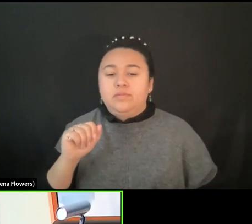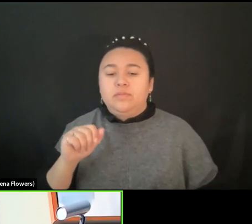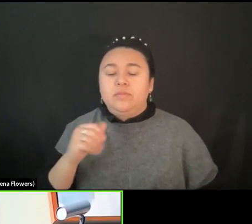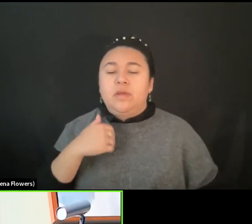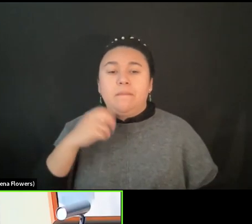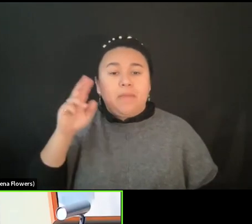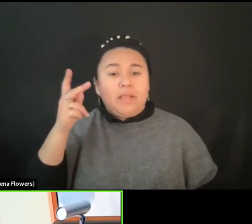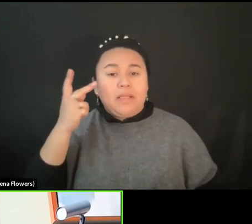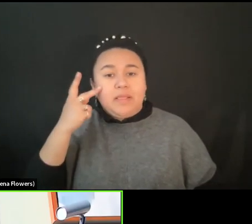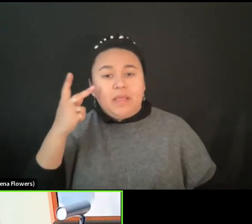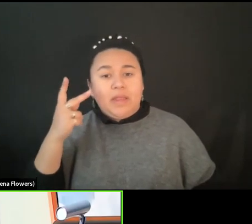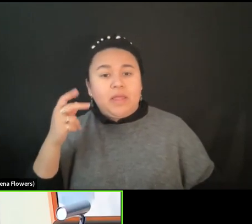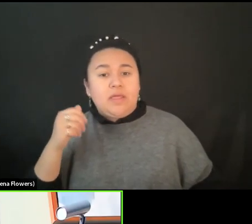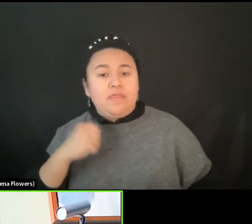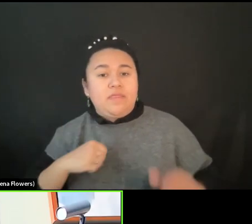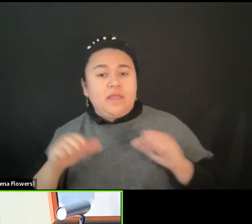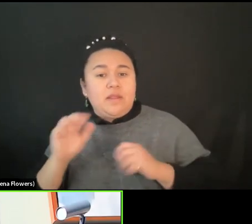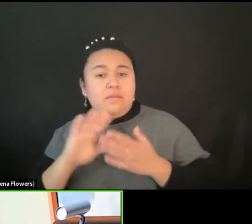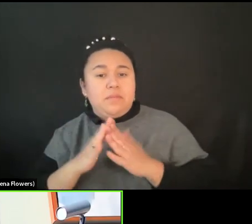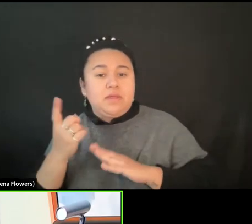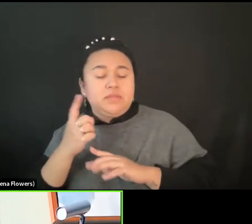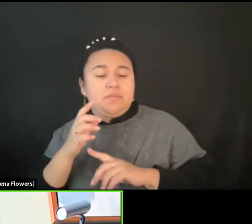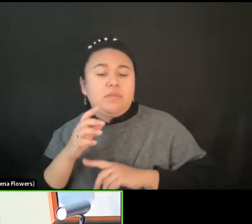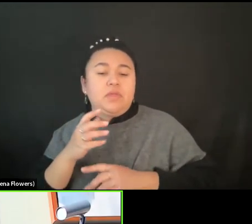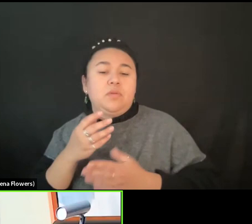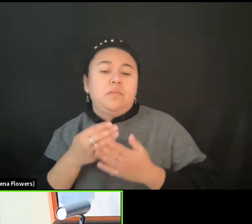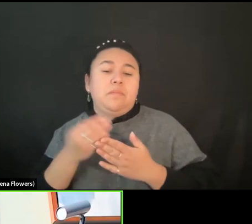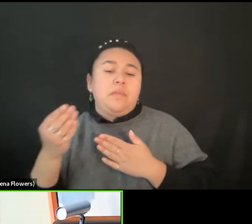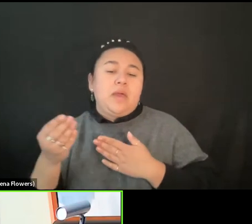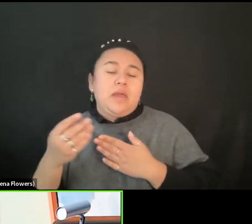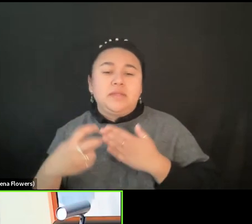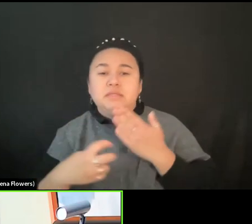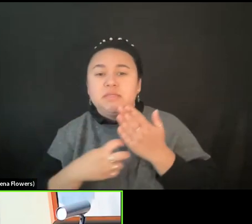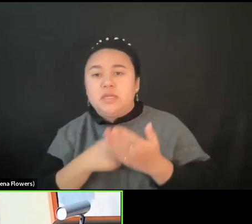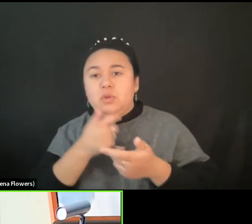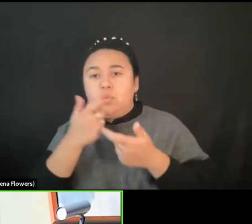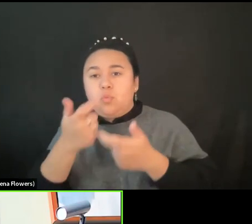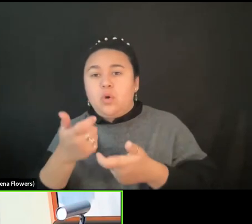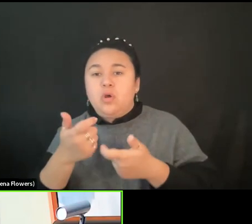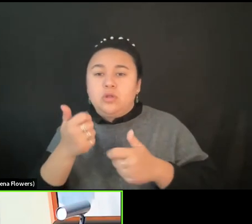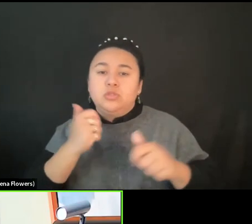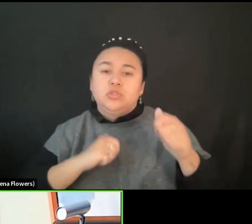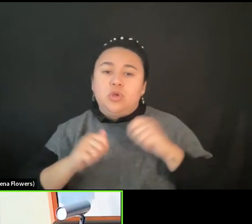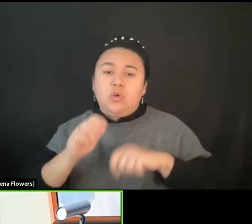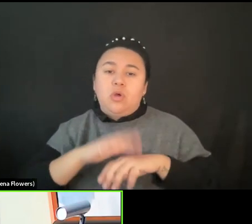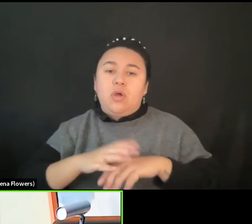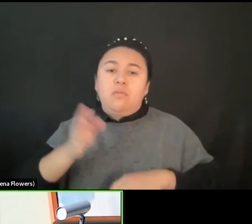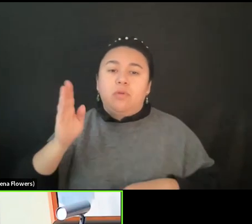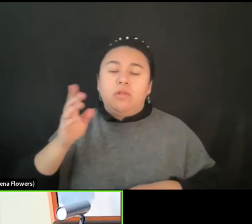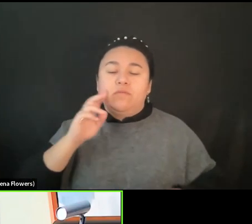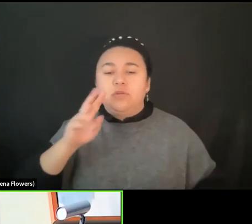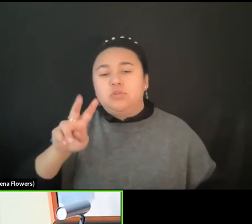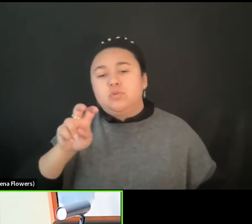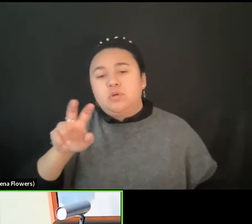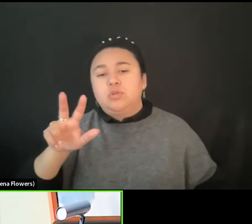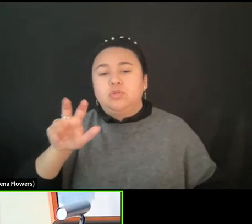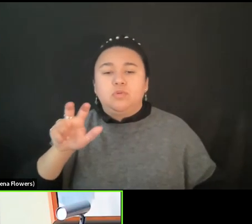political theater becoming a thing where you buy, yeah, a ticket to watch shows on Broadway for $200 or $300.